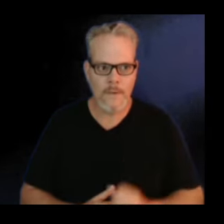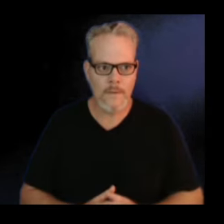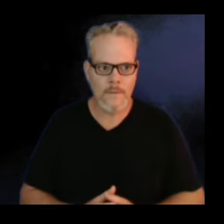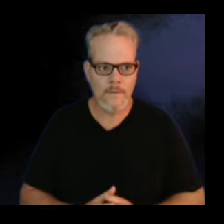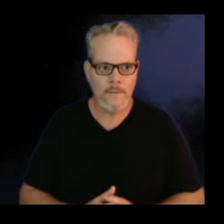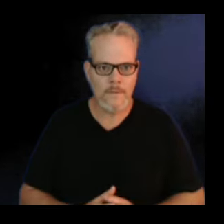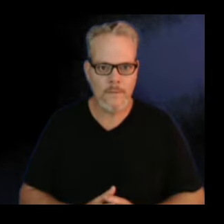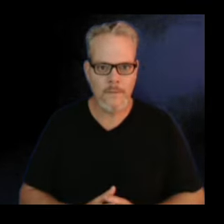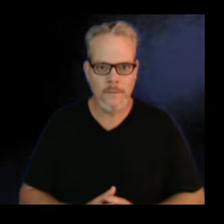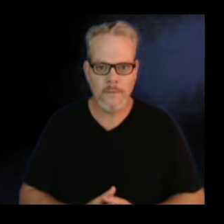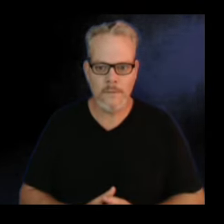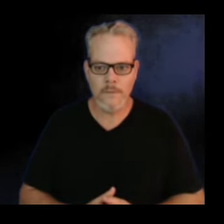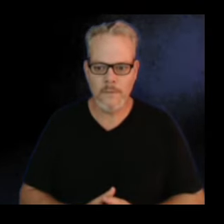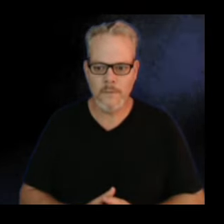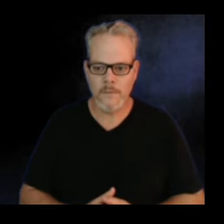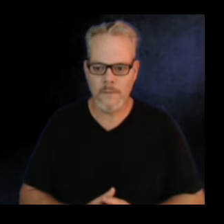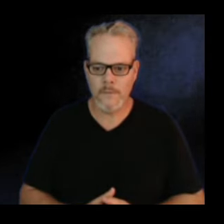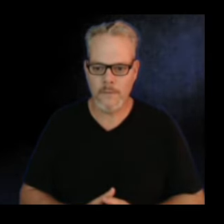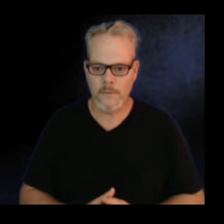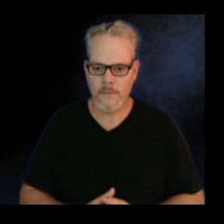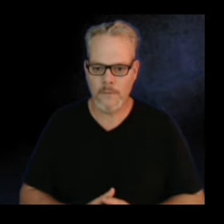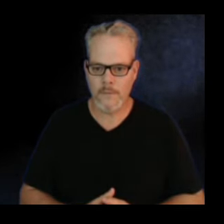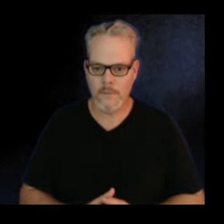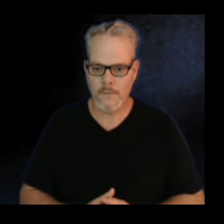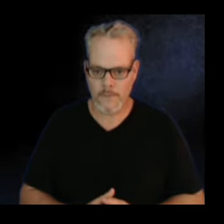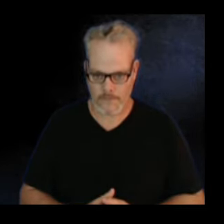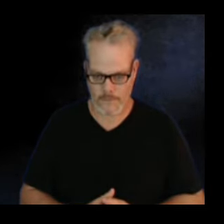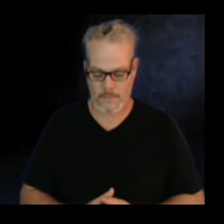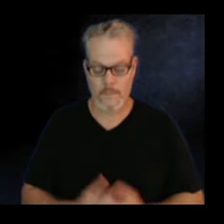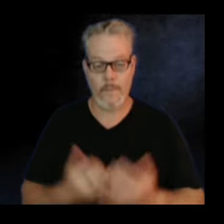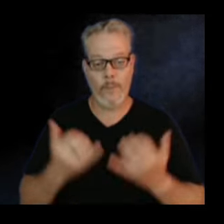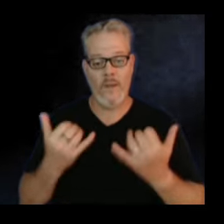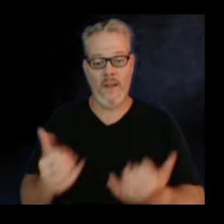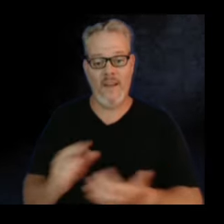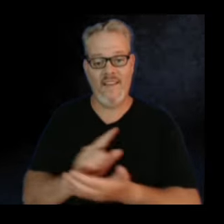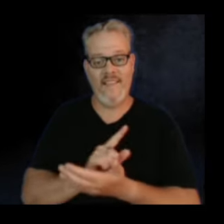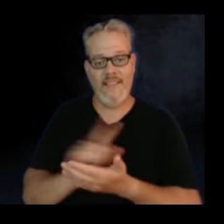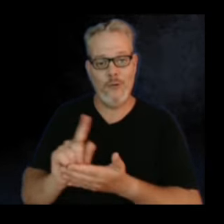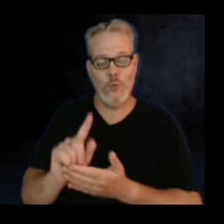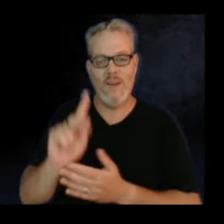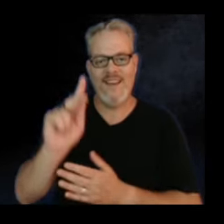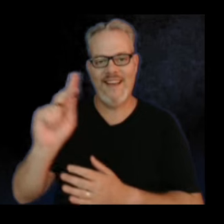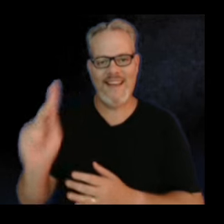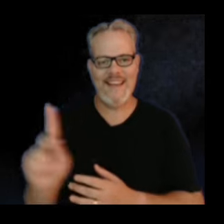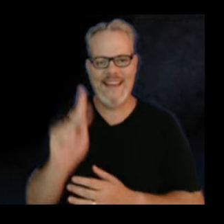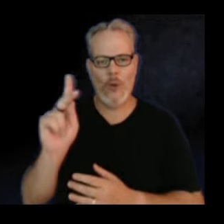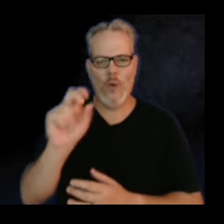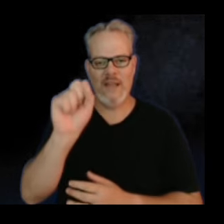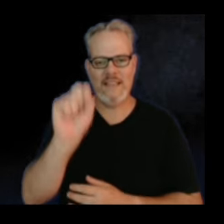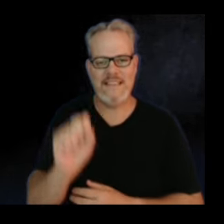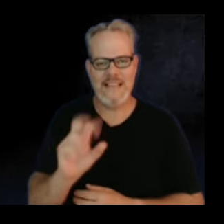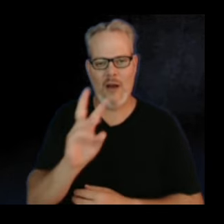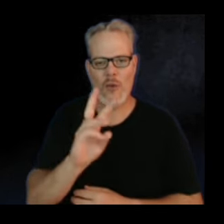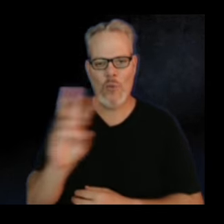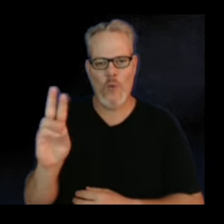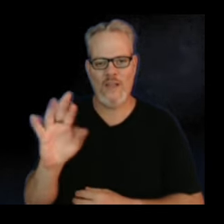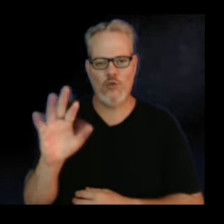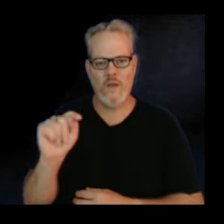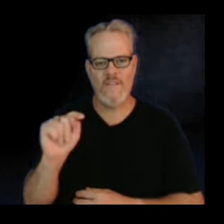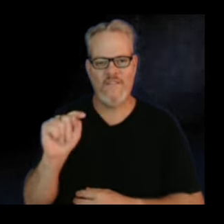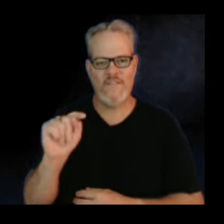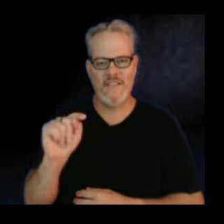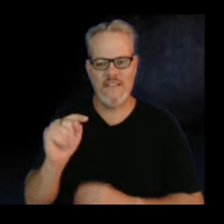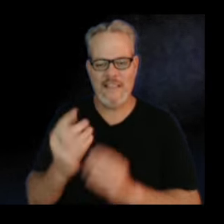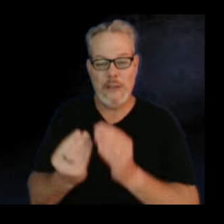So in our Hawaiian volcano summary this week, Kilauea Southwest Rift erupted briefly last week and its fissures